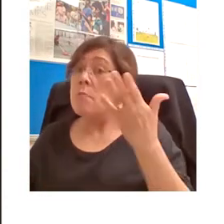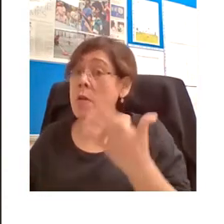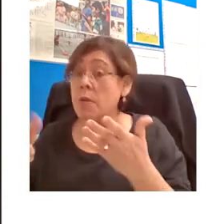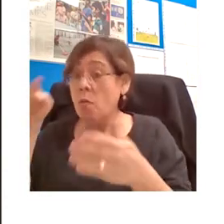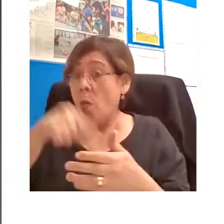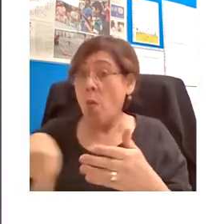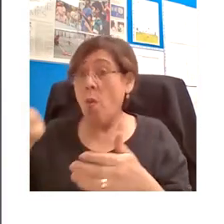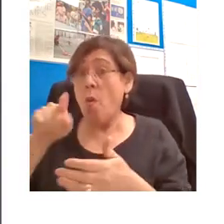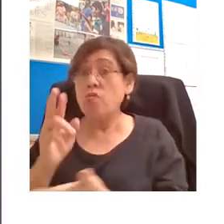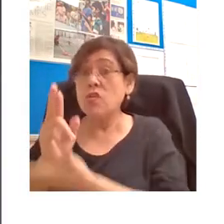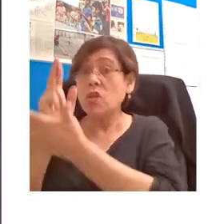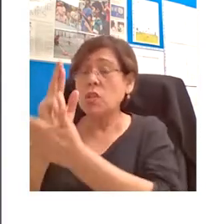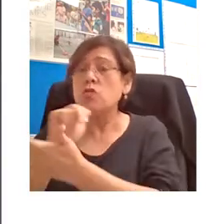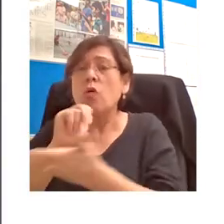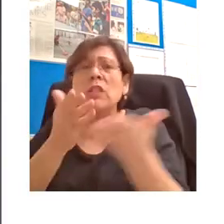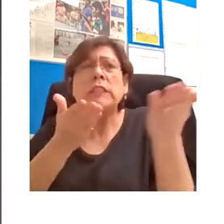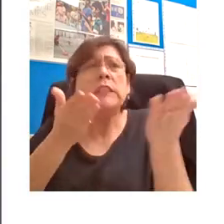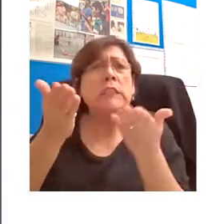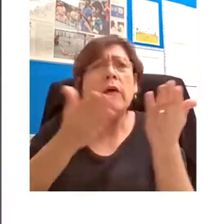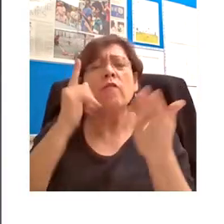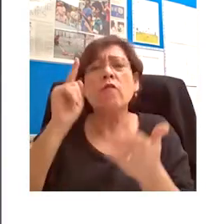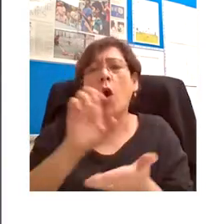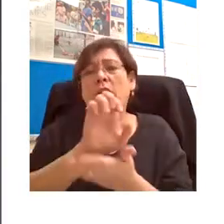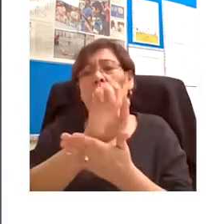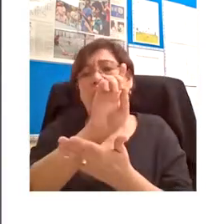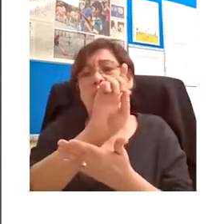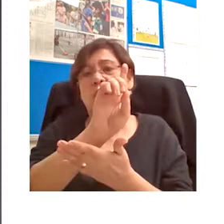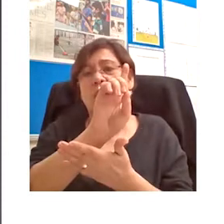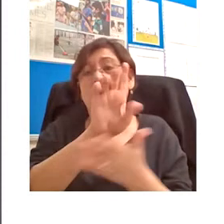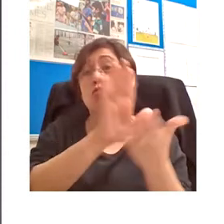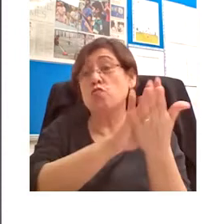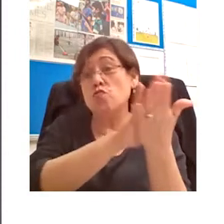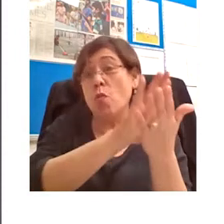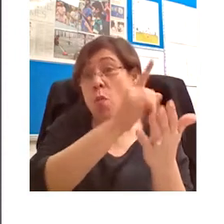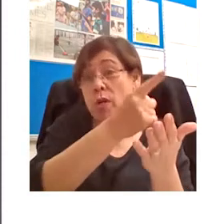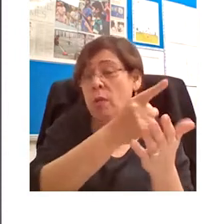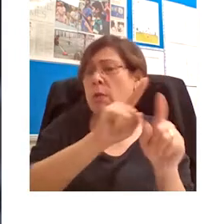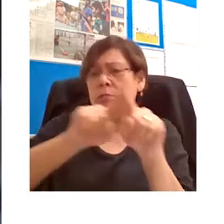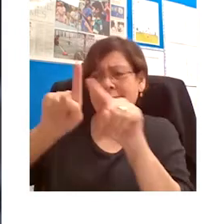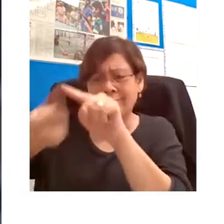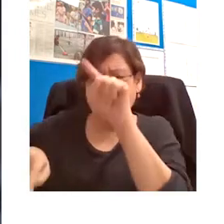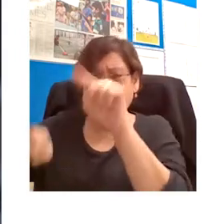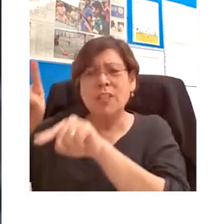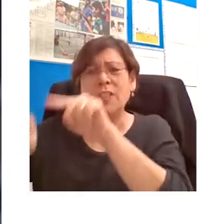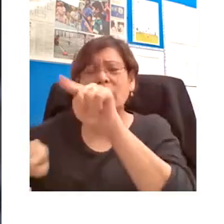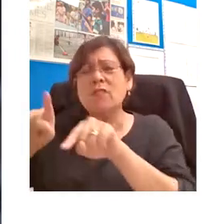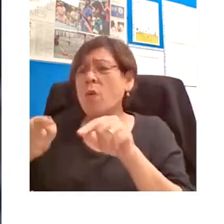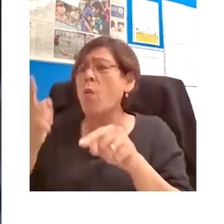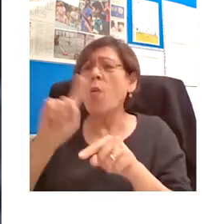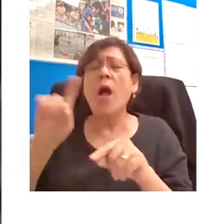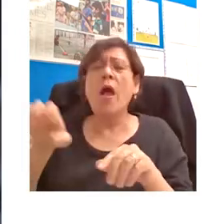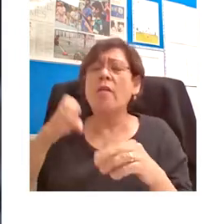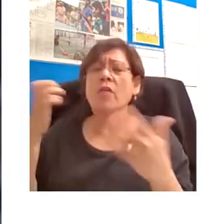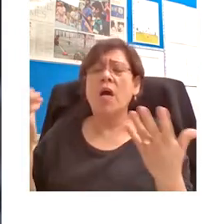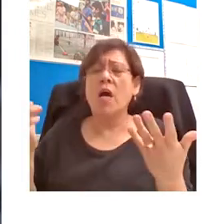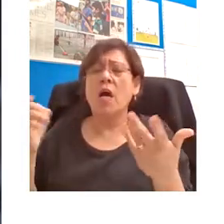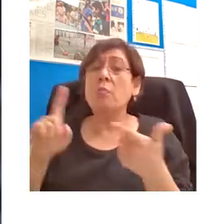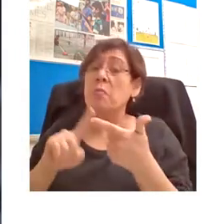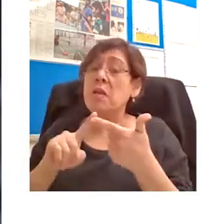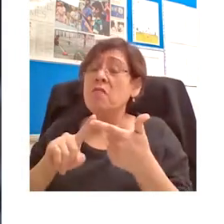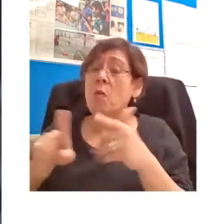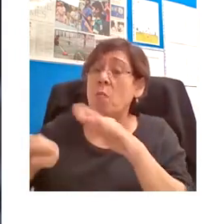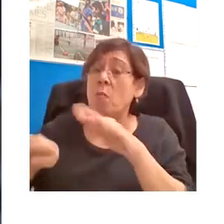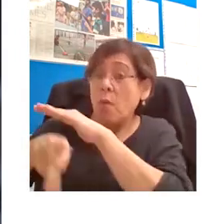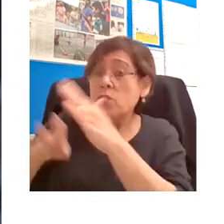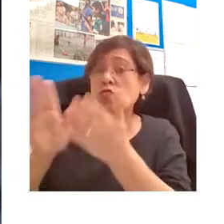can be put to the use of every educational level, wherever it might happen to be, from elementary school